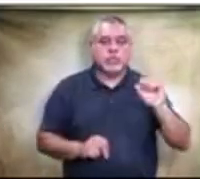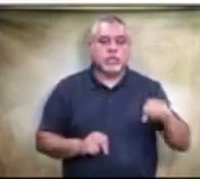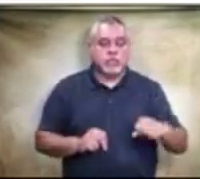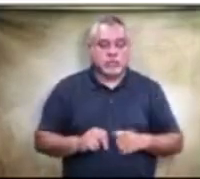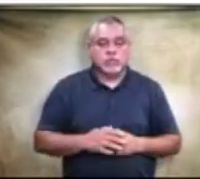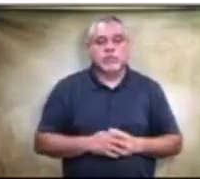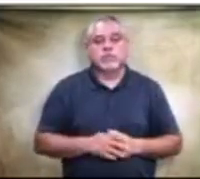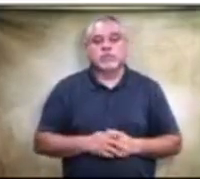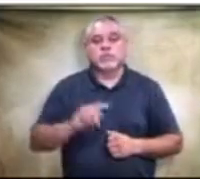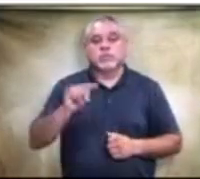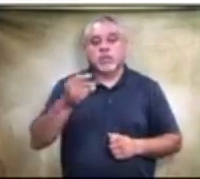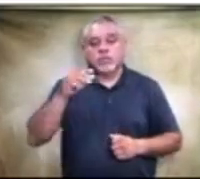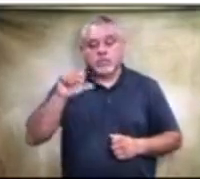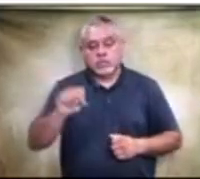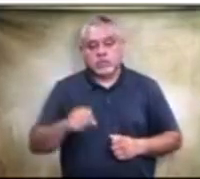ms thomas